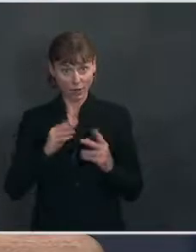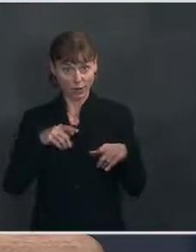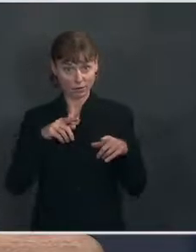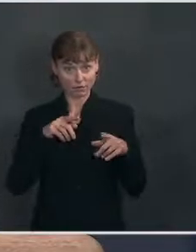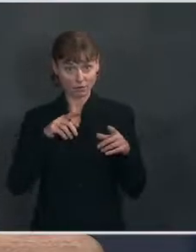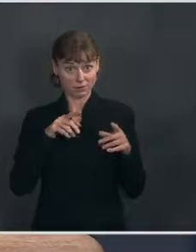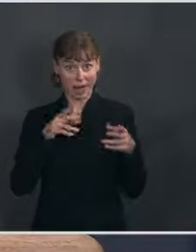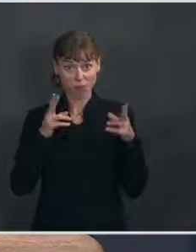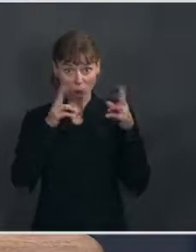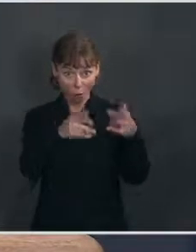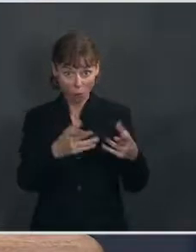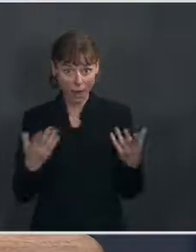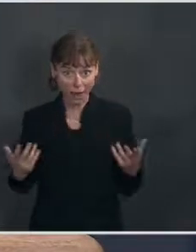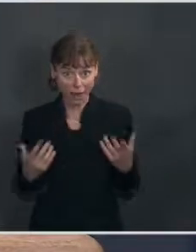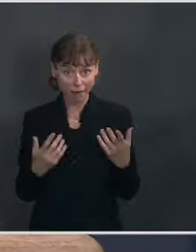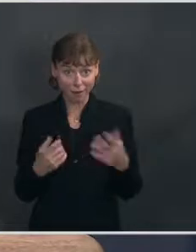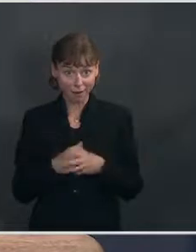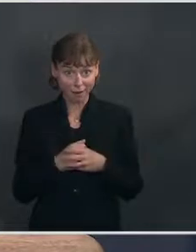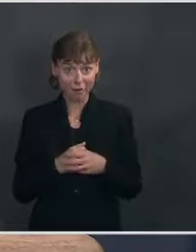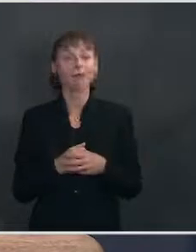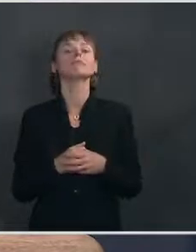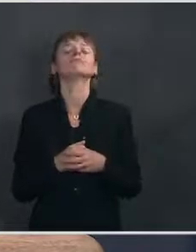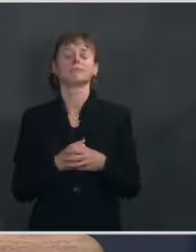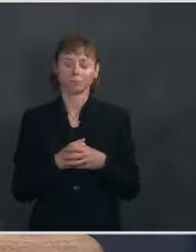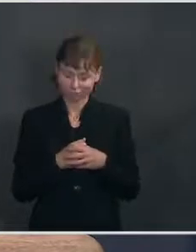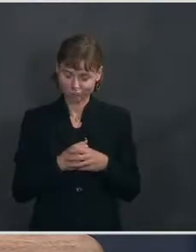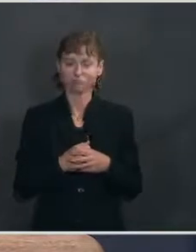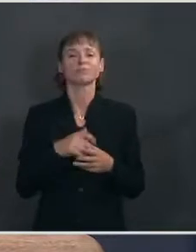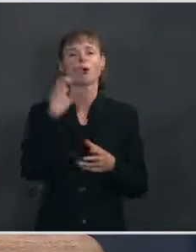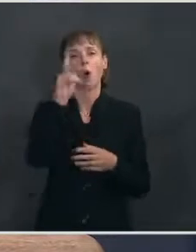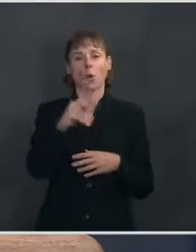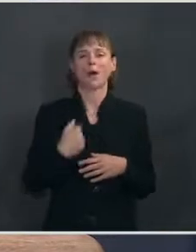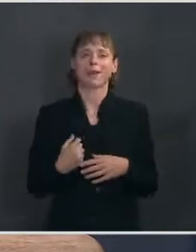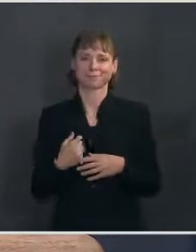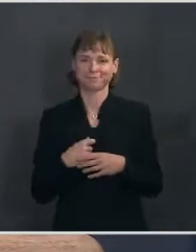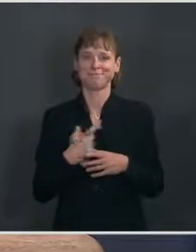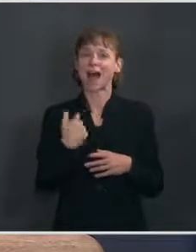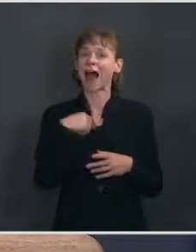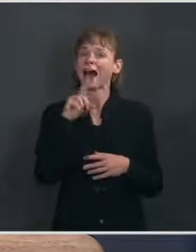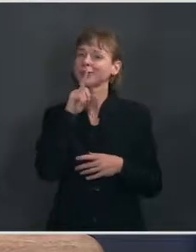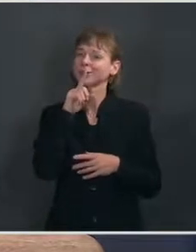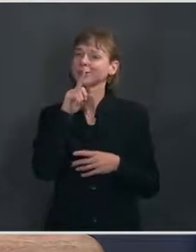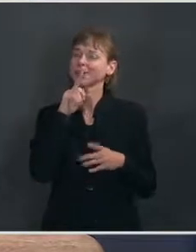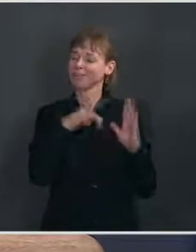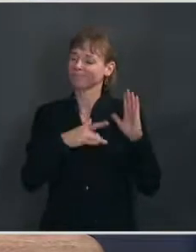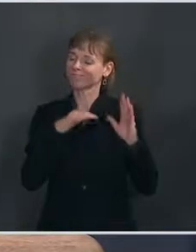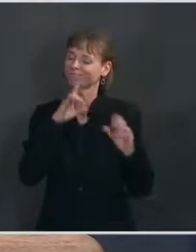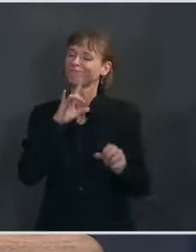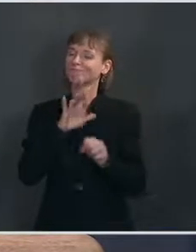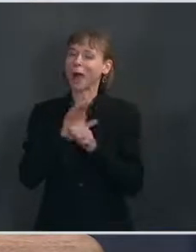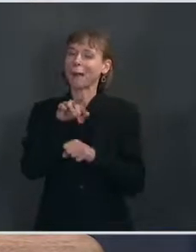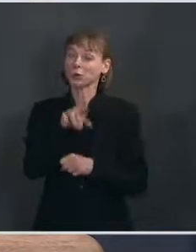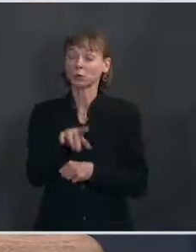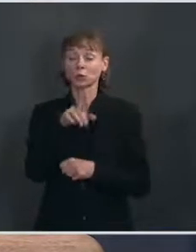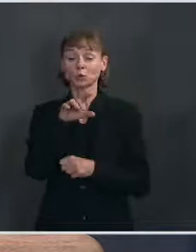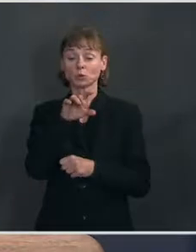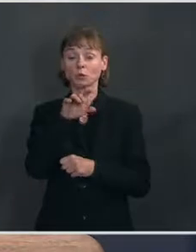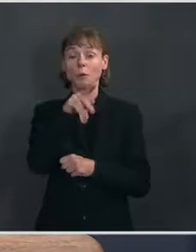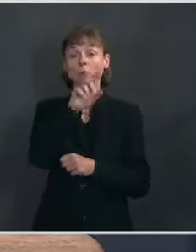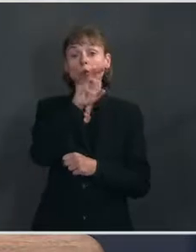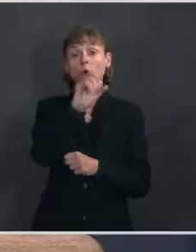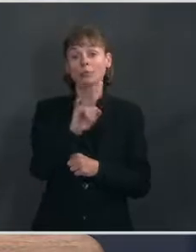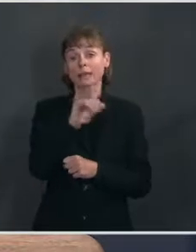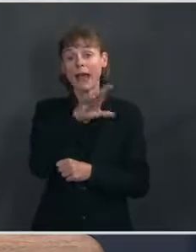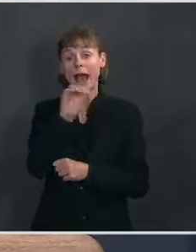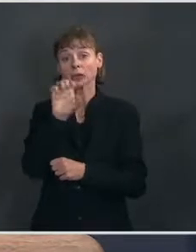sure. Ms. Well, I can assure you that Speaker Pelosi and Senator, and Leader Schumer, they have been in very close touch with the President